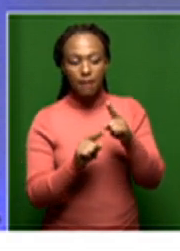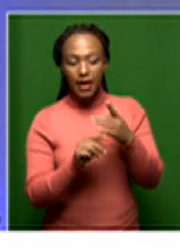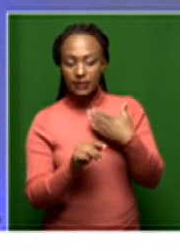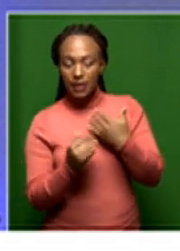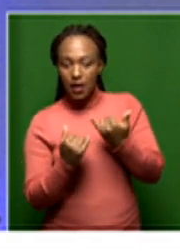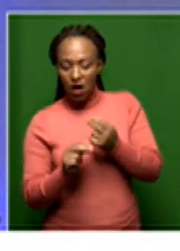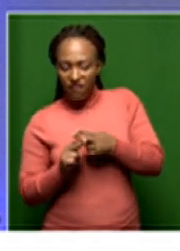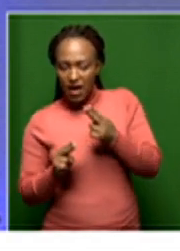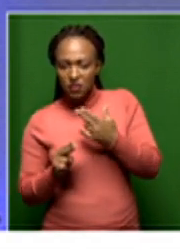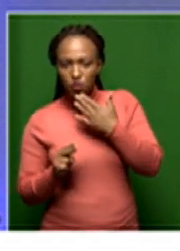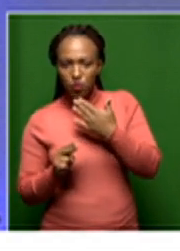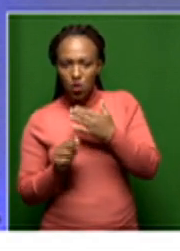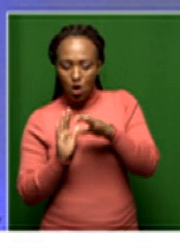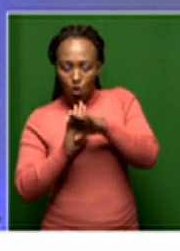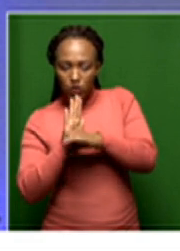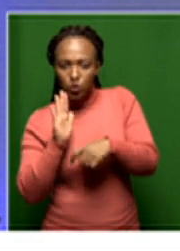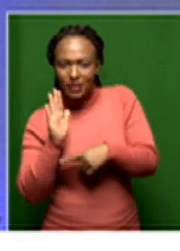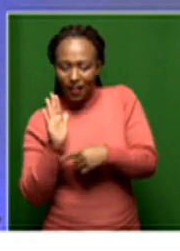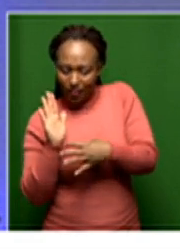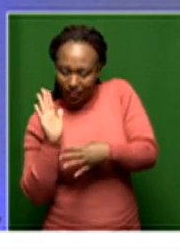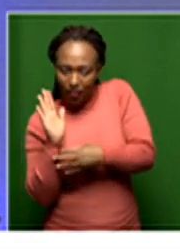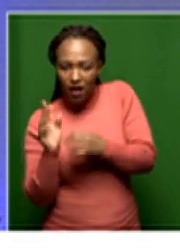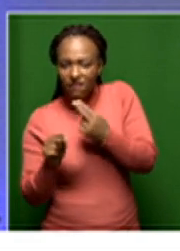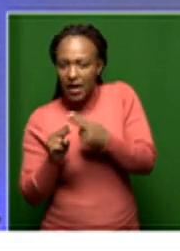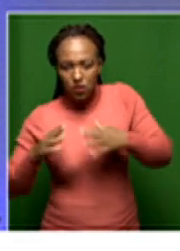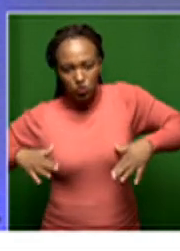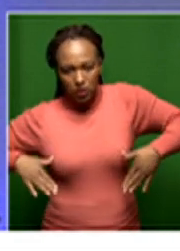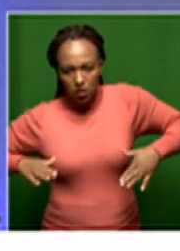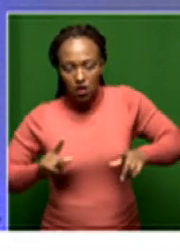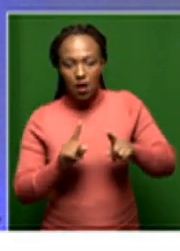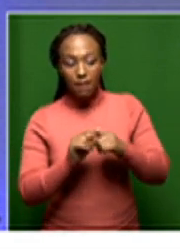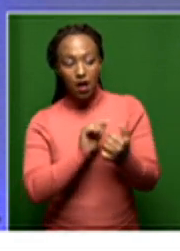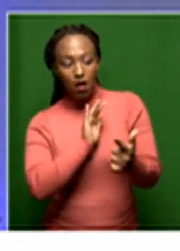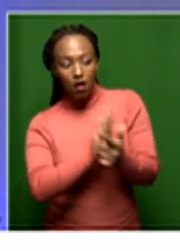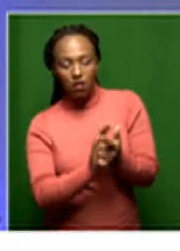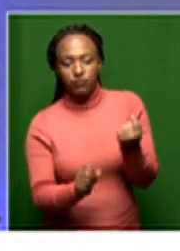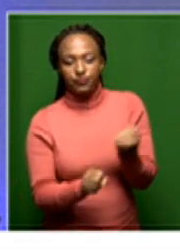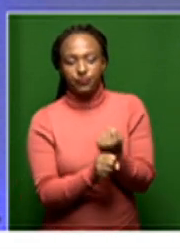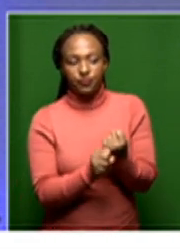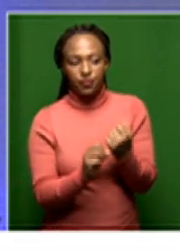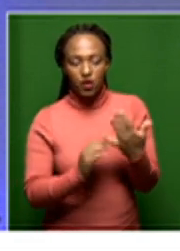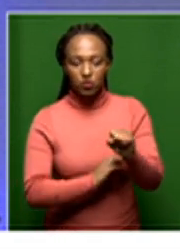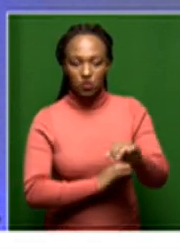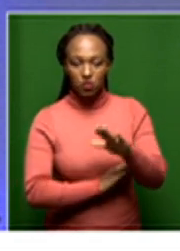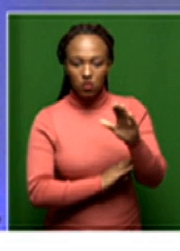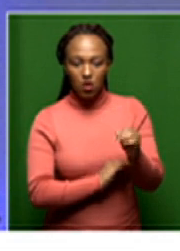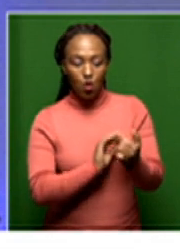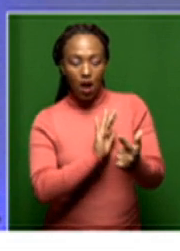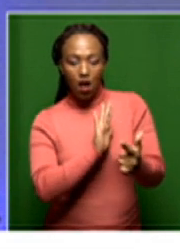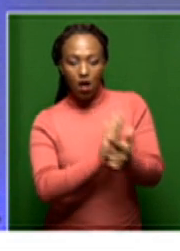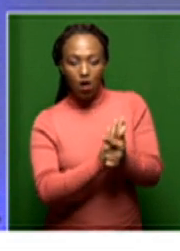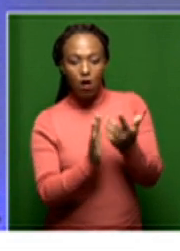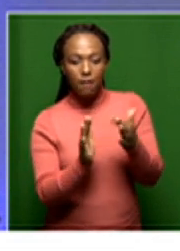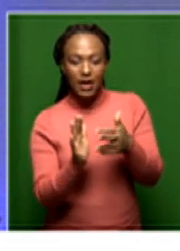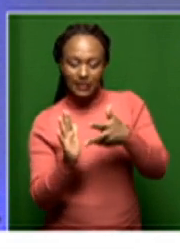current constitutional debate. The way the law works in South Africa is that the law takes its chew